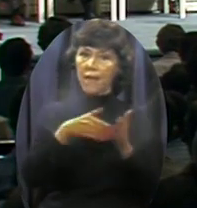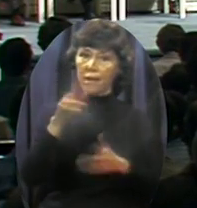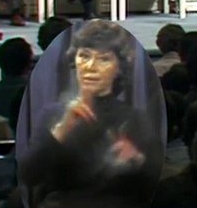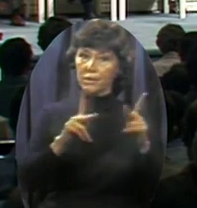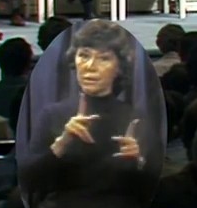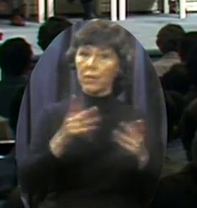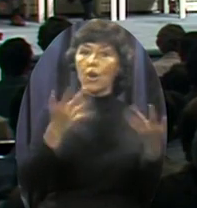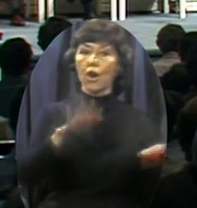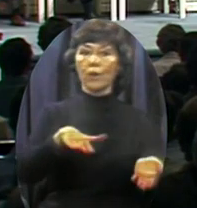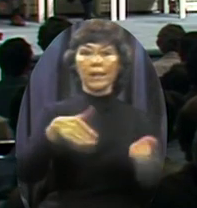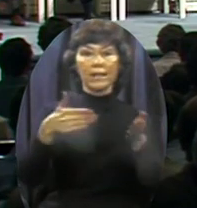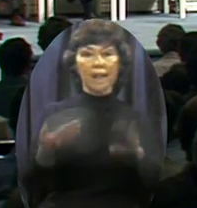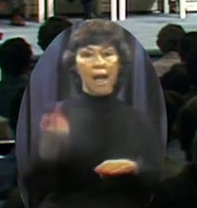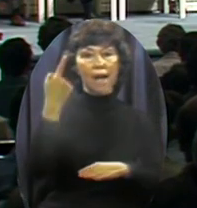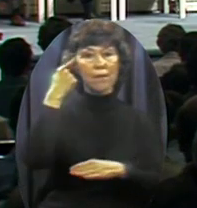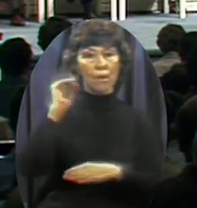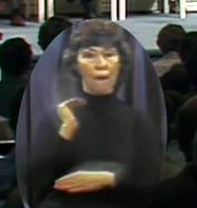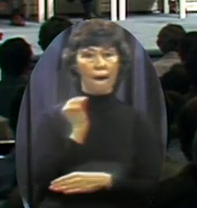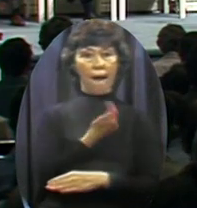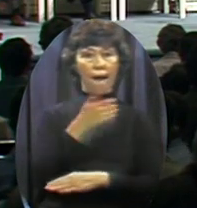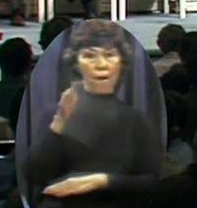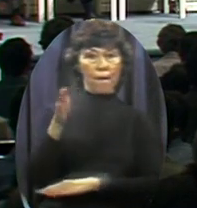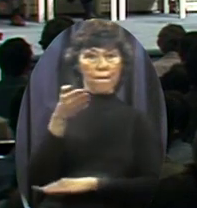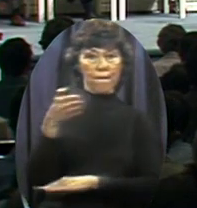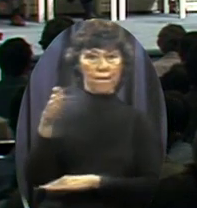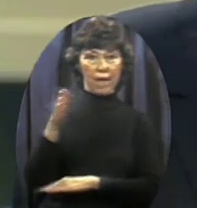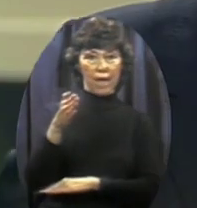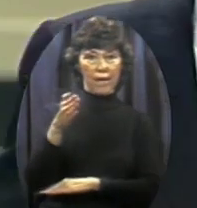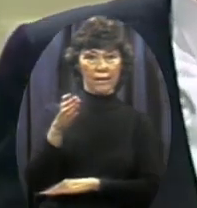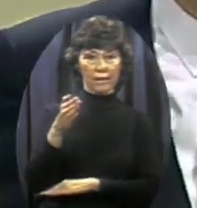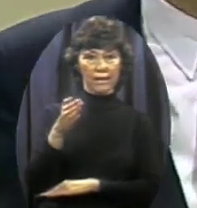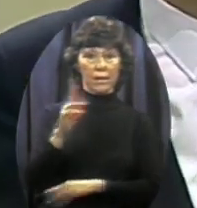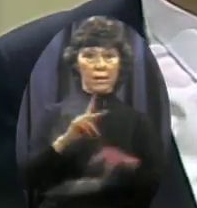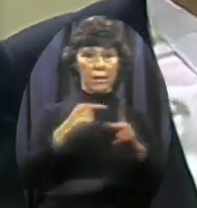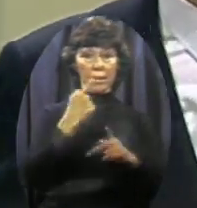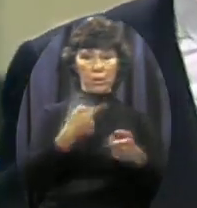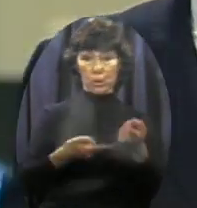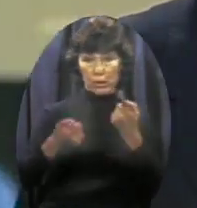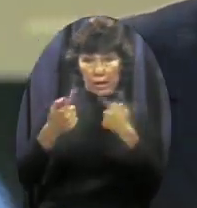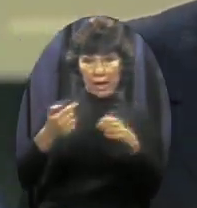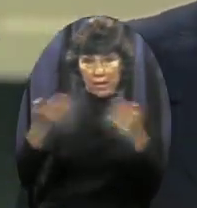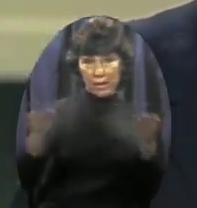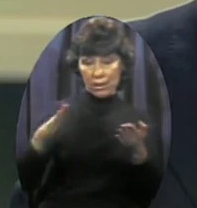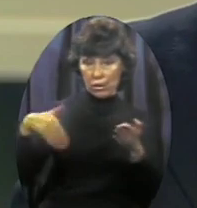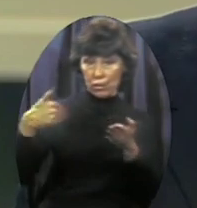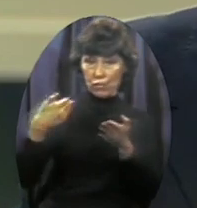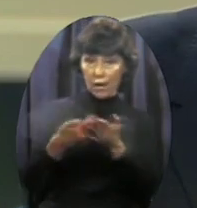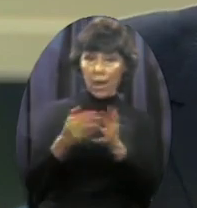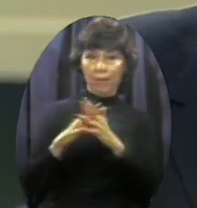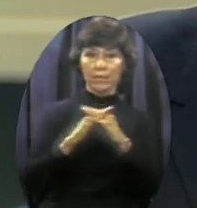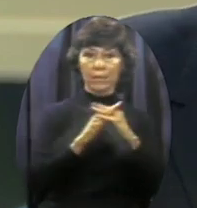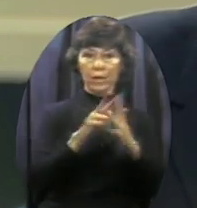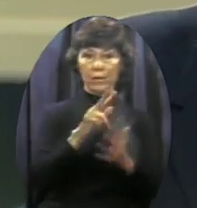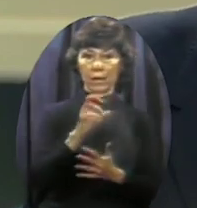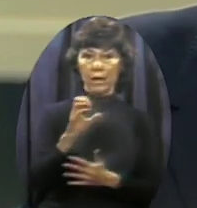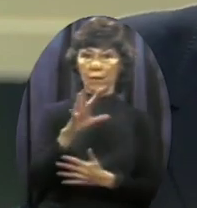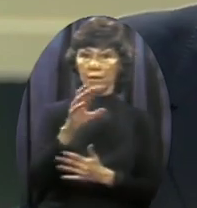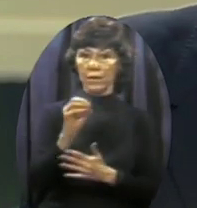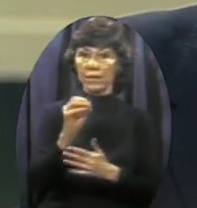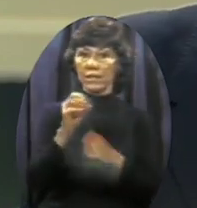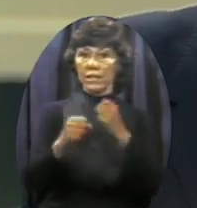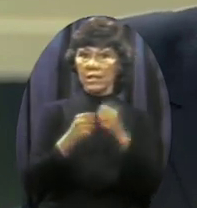Our colonists who came over here 350 years ago Half of them died Down in Jamestown The first winter